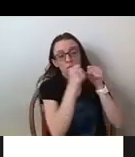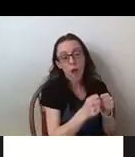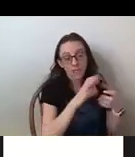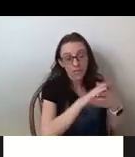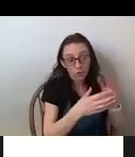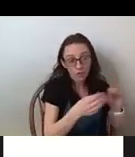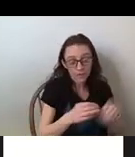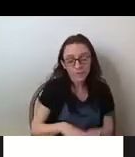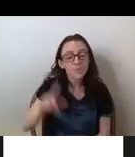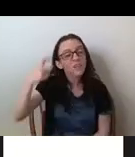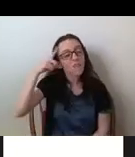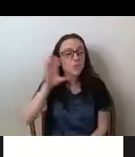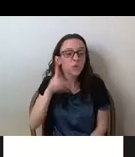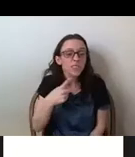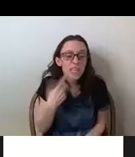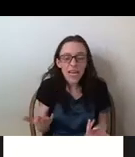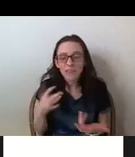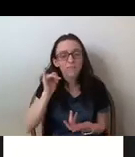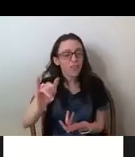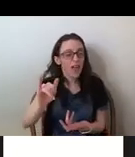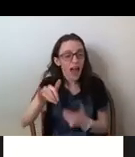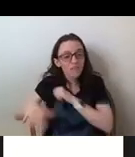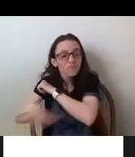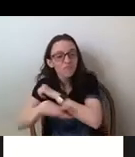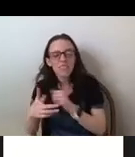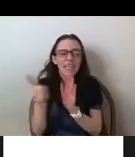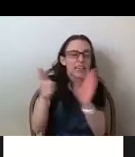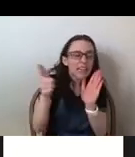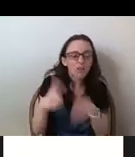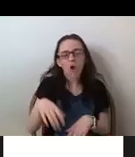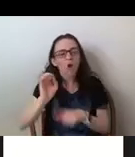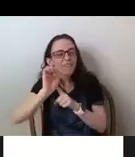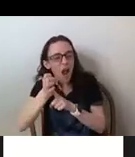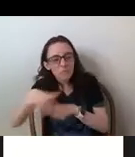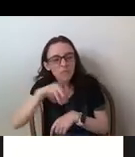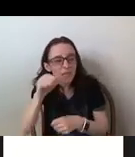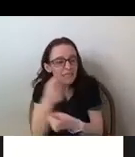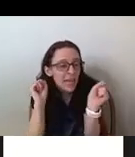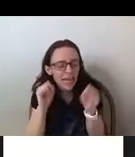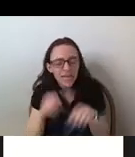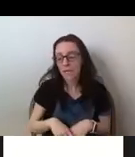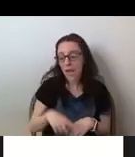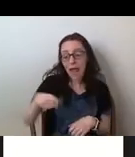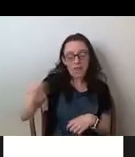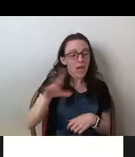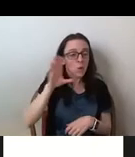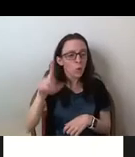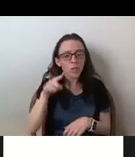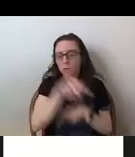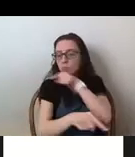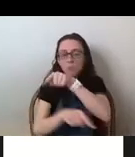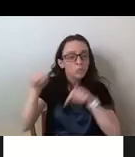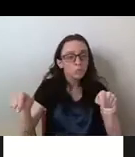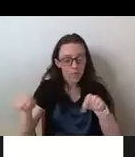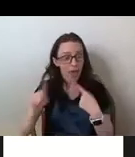says that slums are illegal or in the way of infrastructural or environmental concerns, the activists will point to any illegal or corrupt action the government